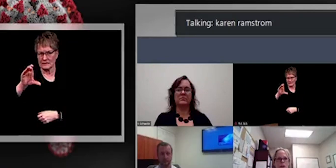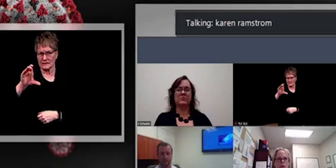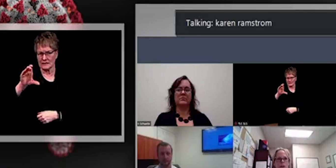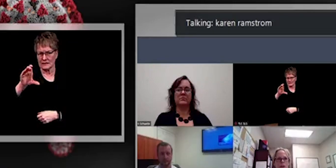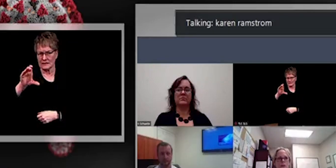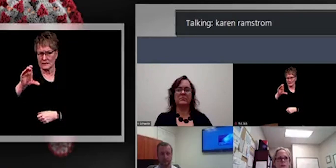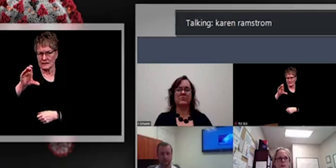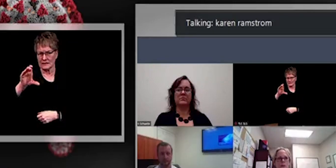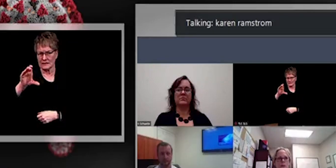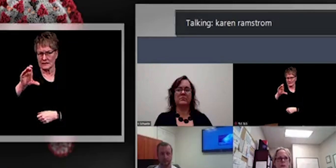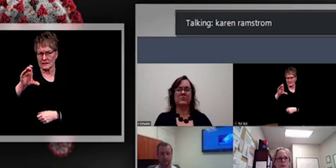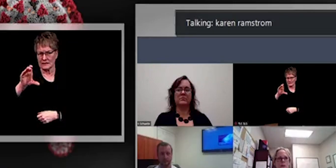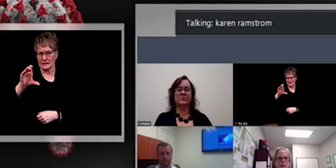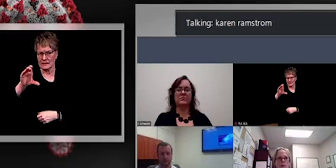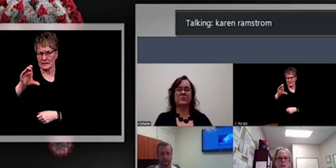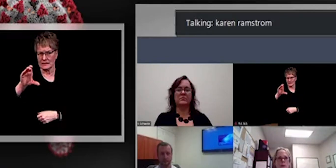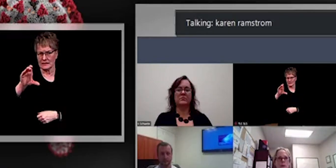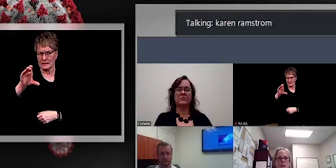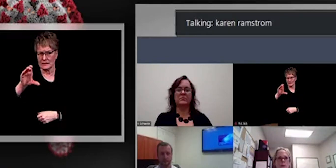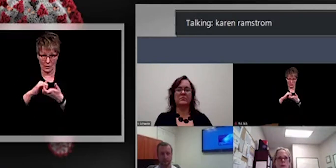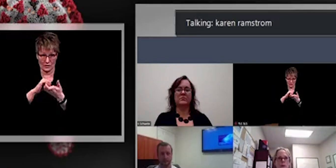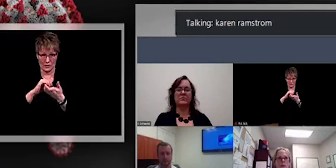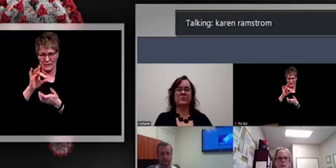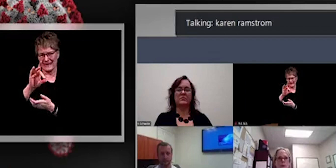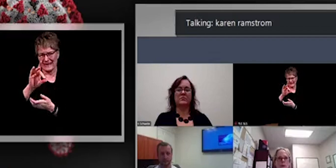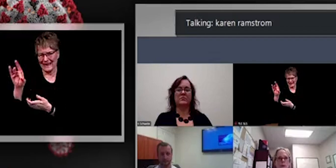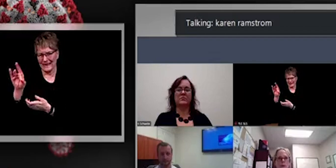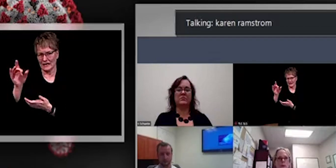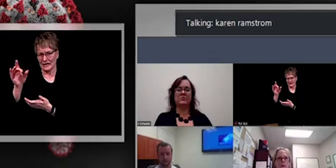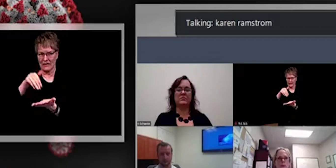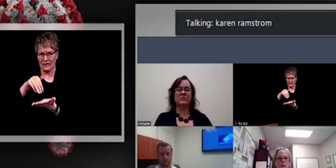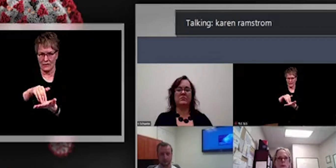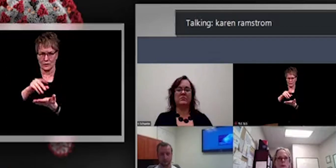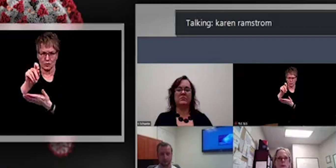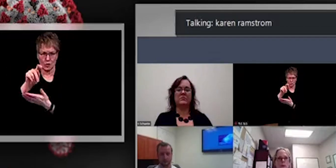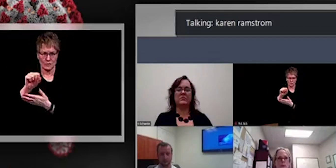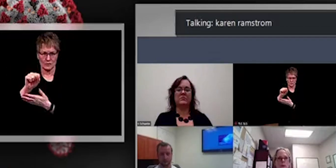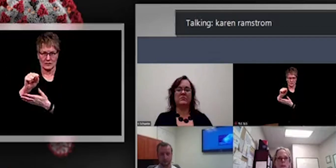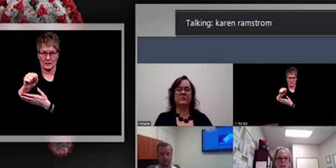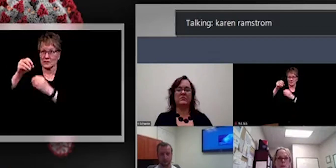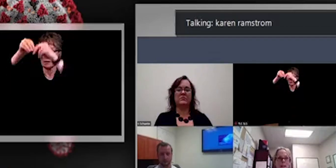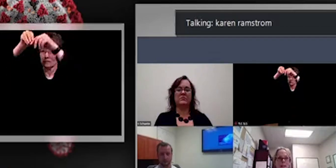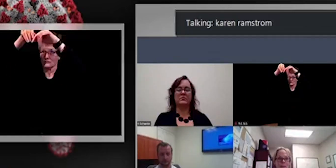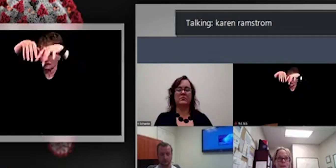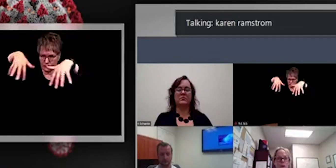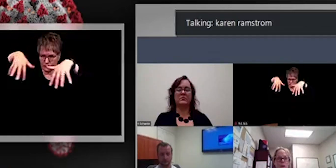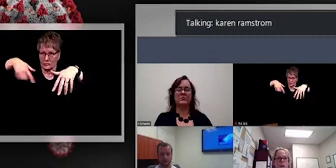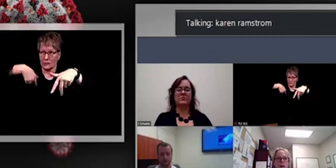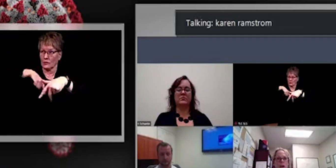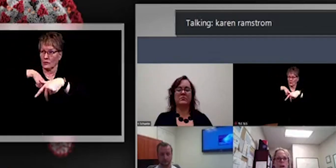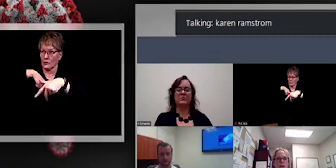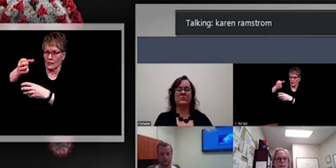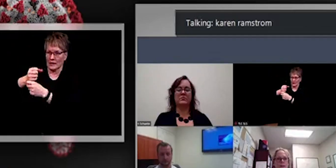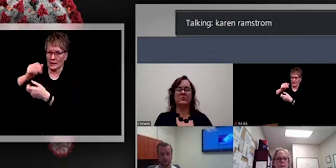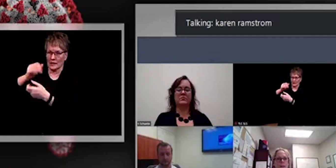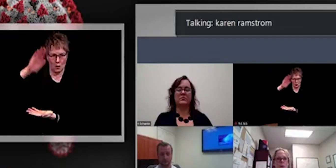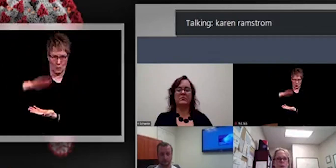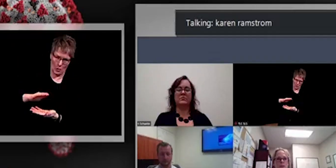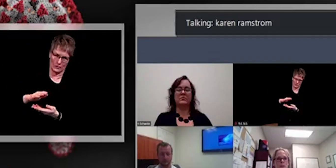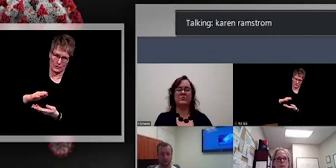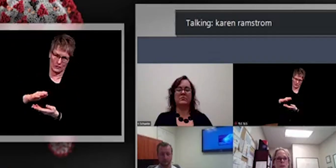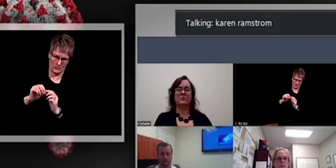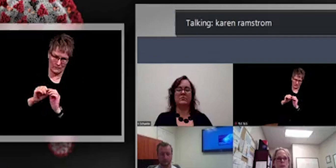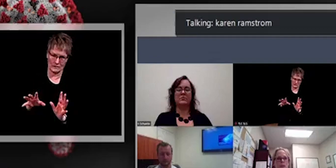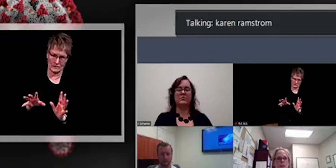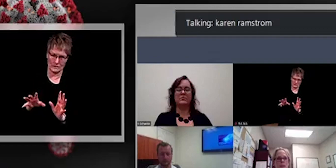top. And so this particular round is going to be a little bit lower statewide, um, because we're going to be able to make it available. Um, as I said